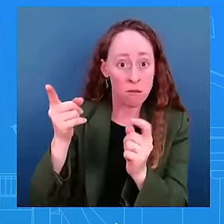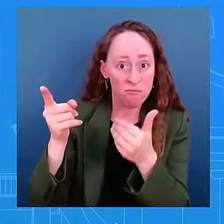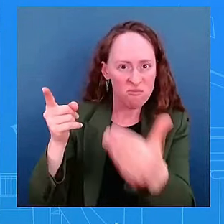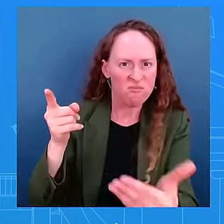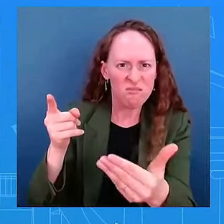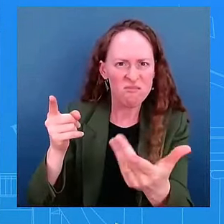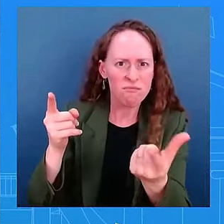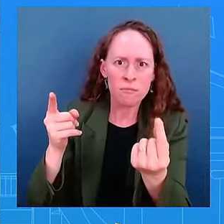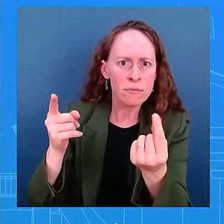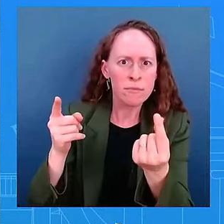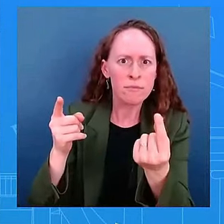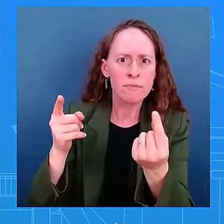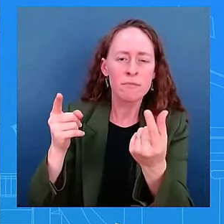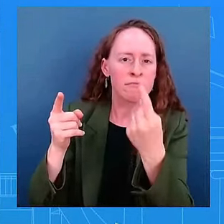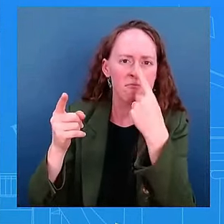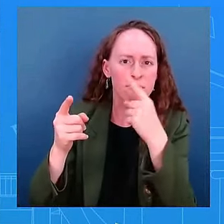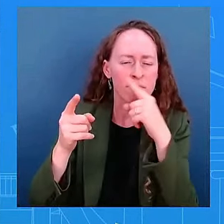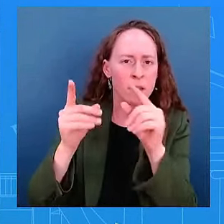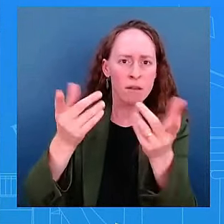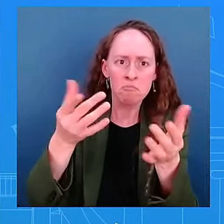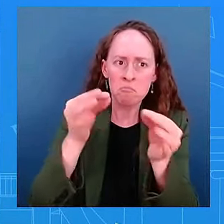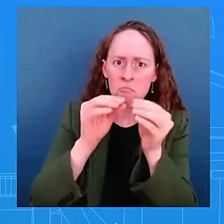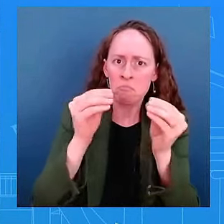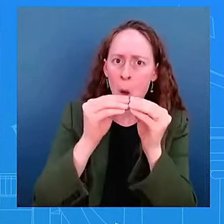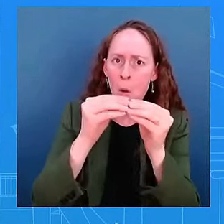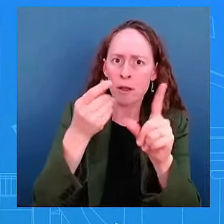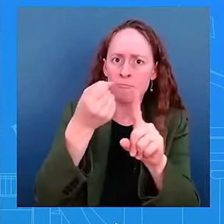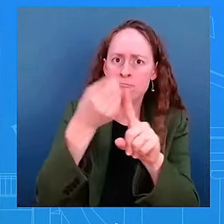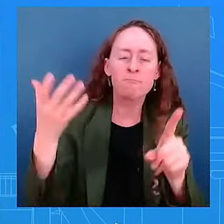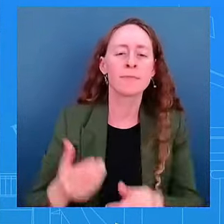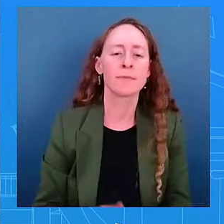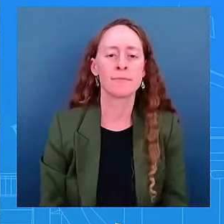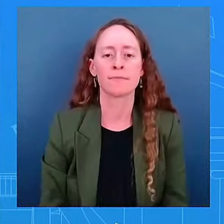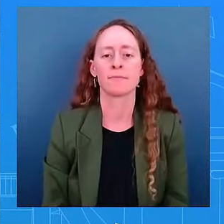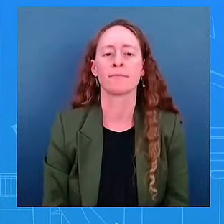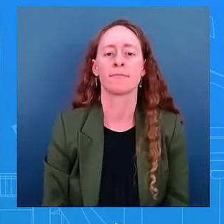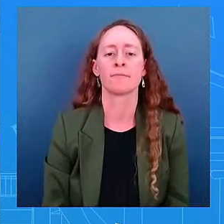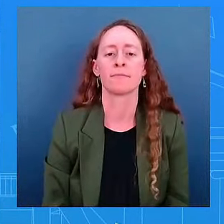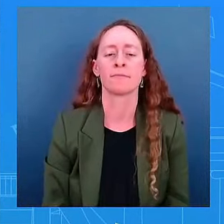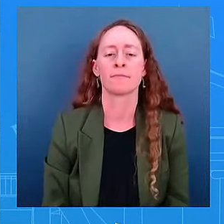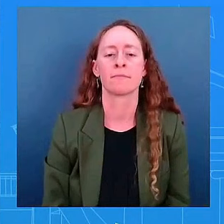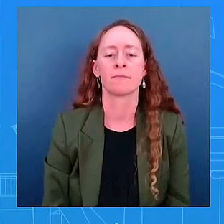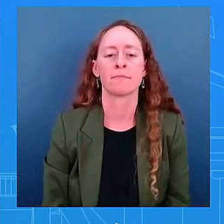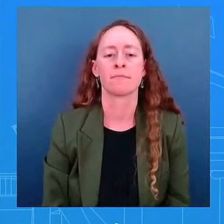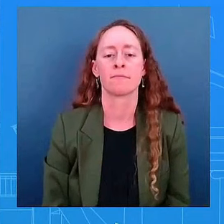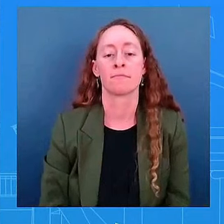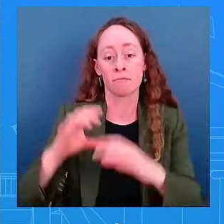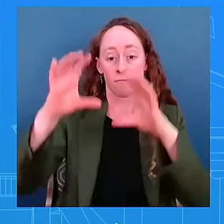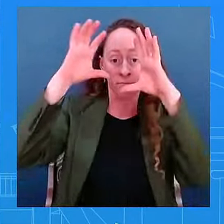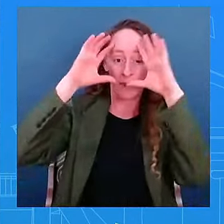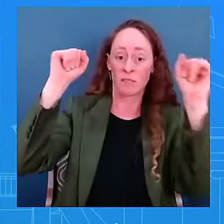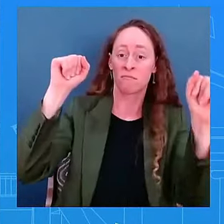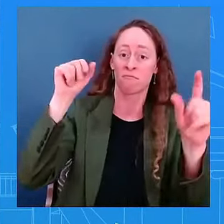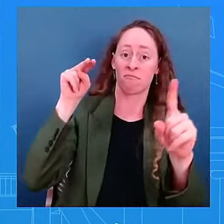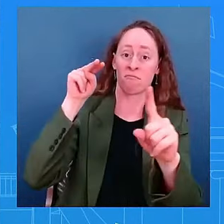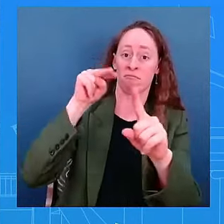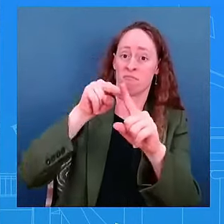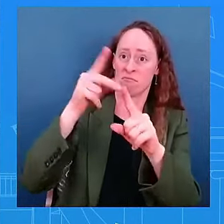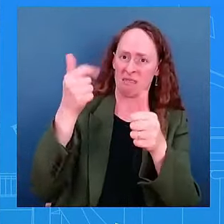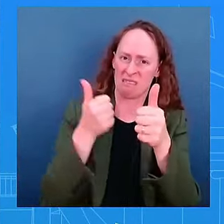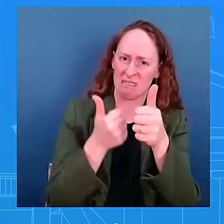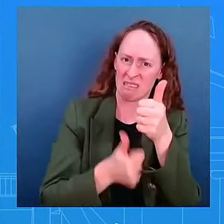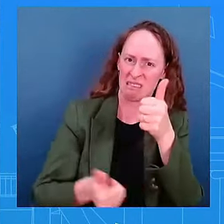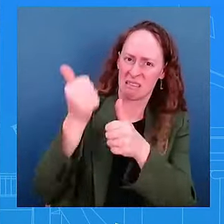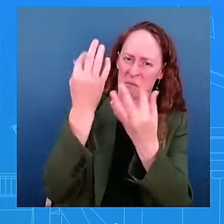hold a high office, you should be held by certain ethics and transparency. That's something that the president believes. And so he